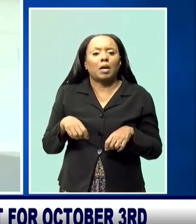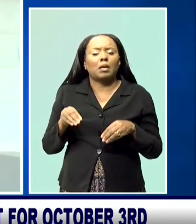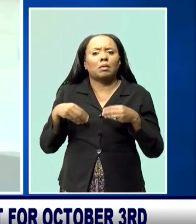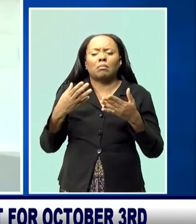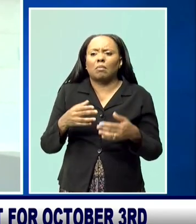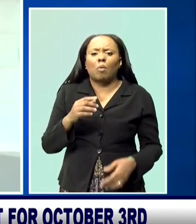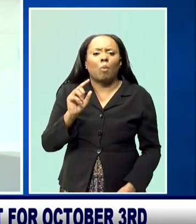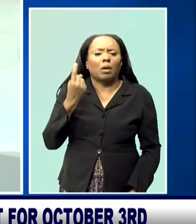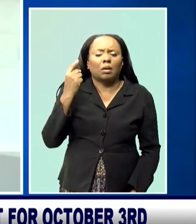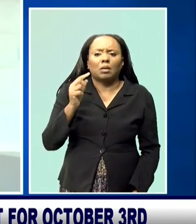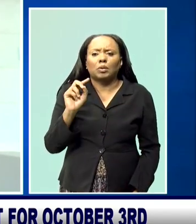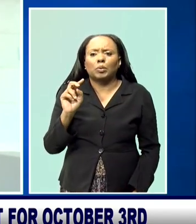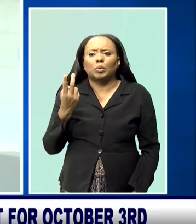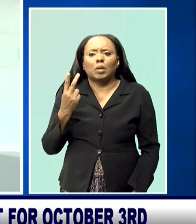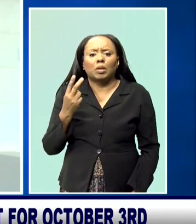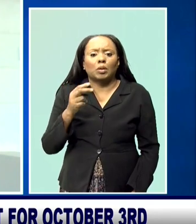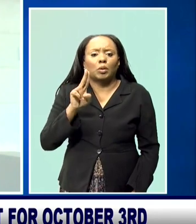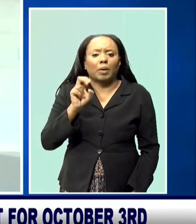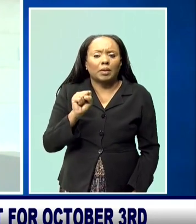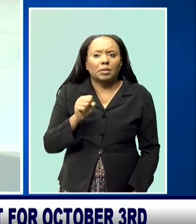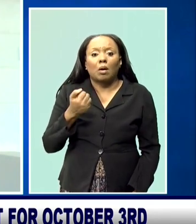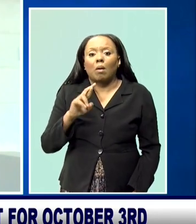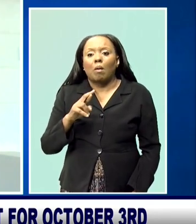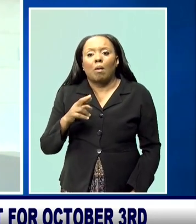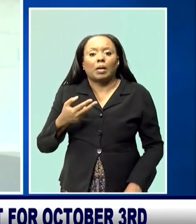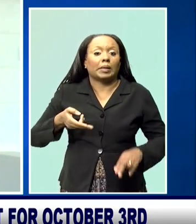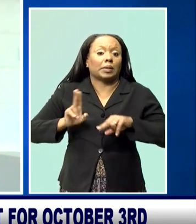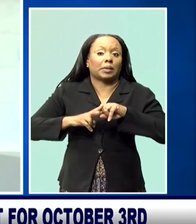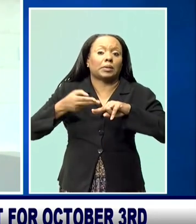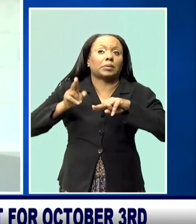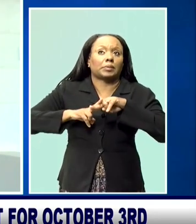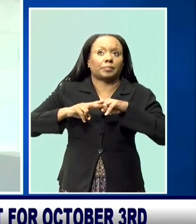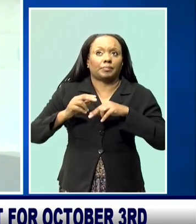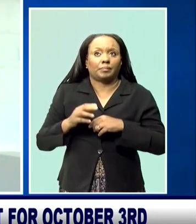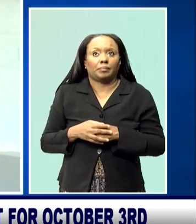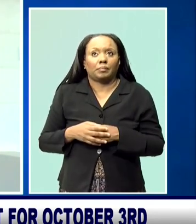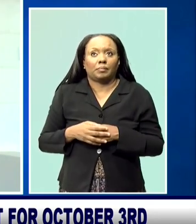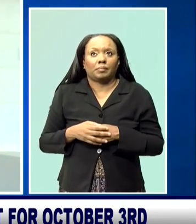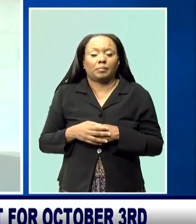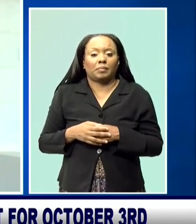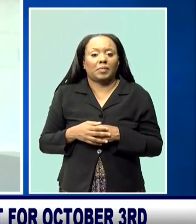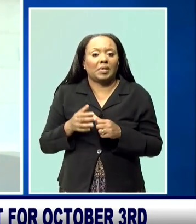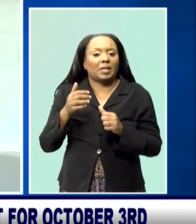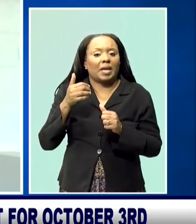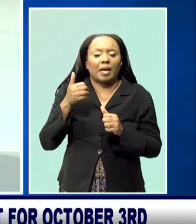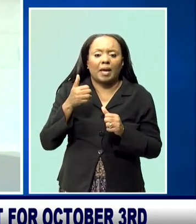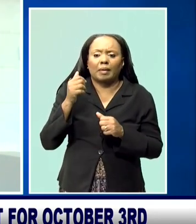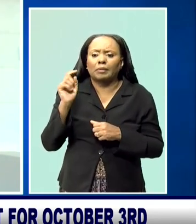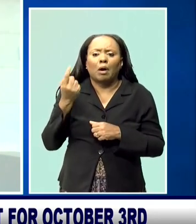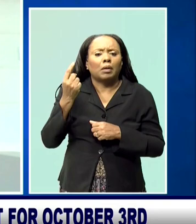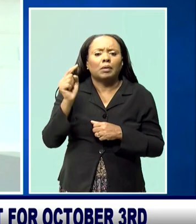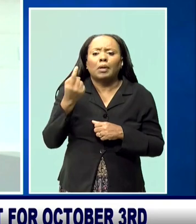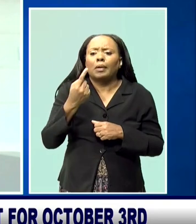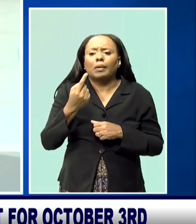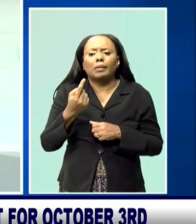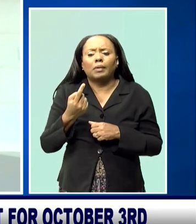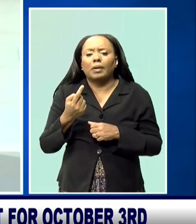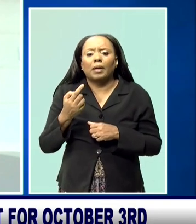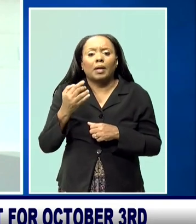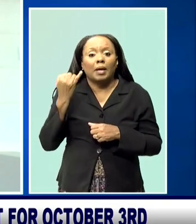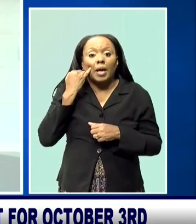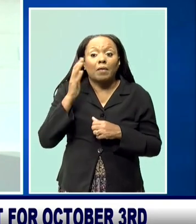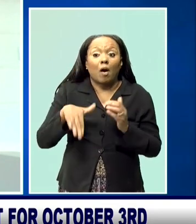think it's $1 or $2 US or you can carry it up. But as I keep saying, every dollar counts. If all of our customers were to give us $2,